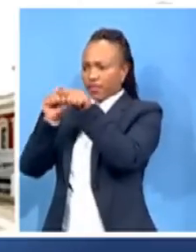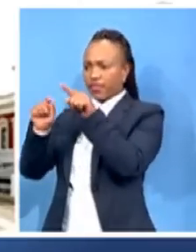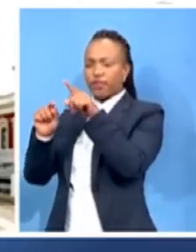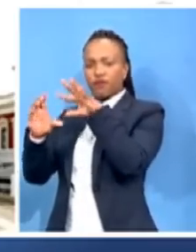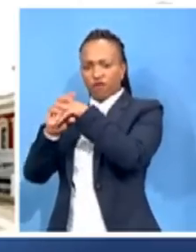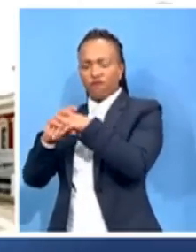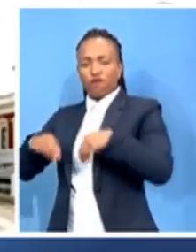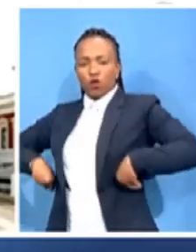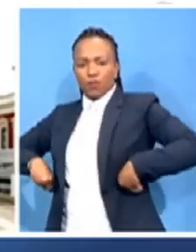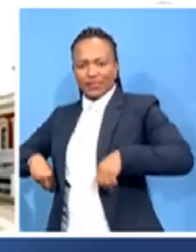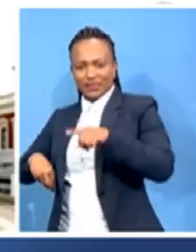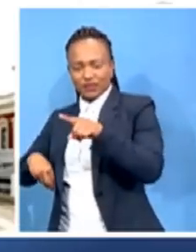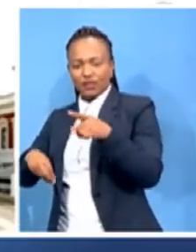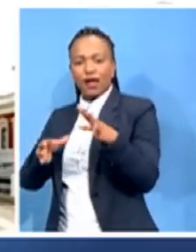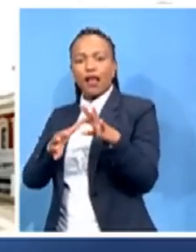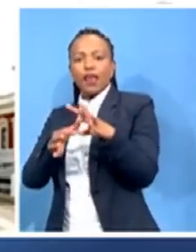National Congress?